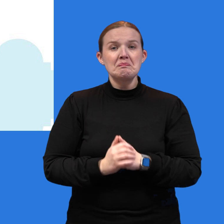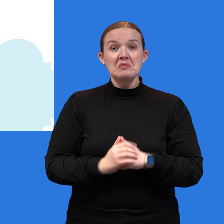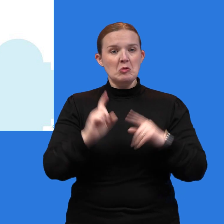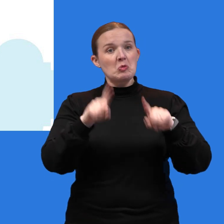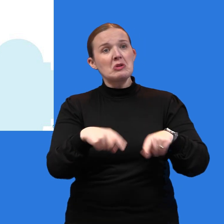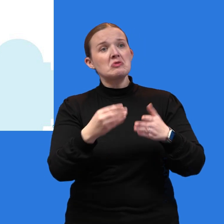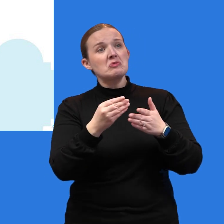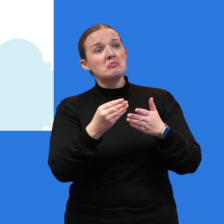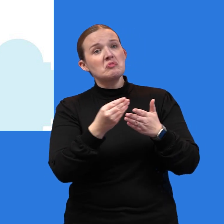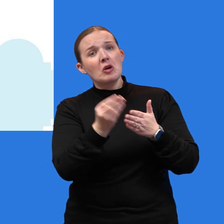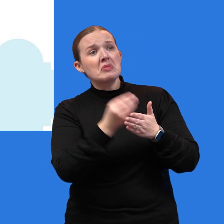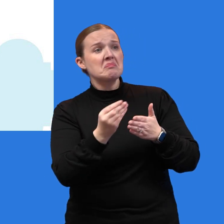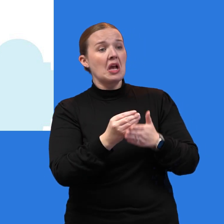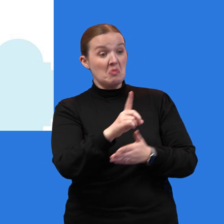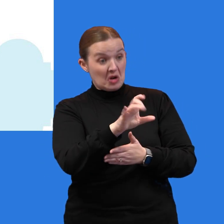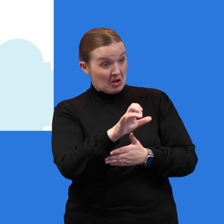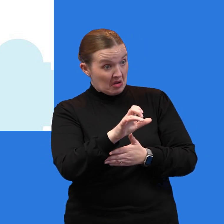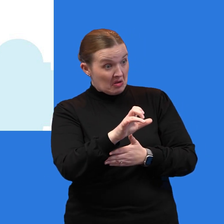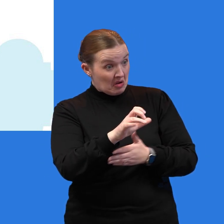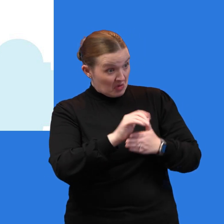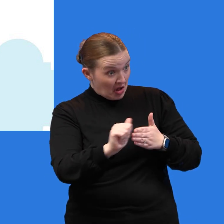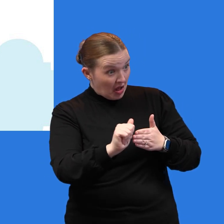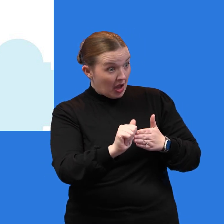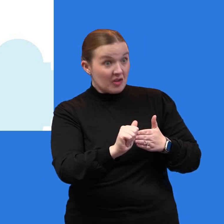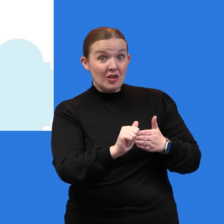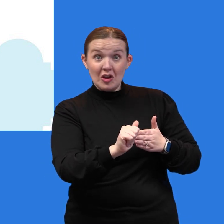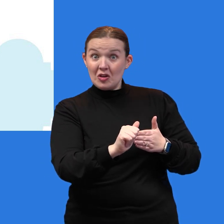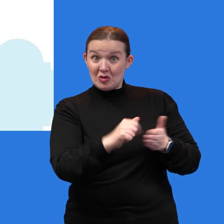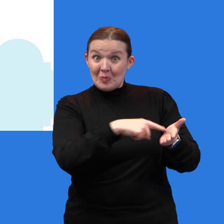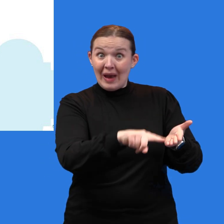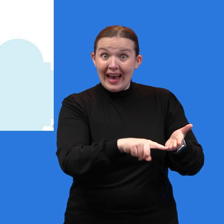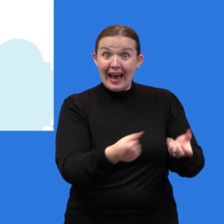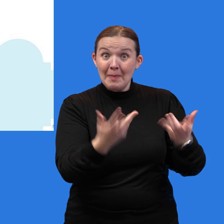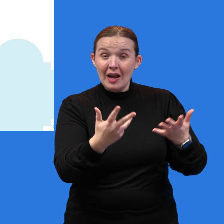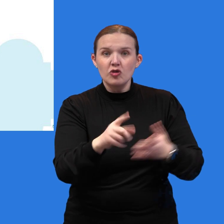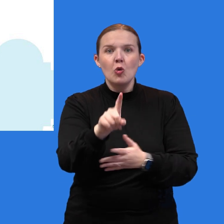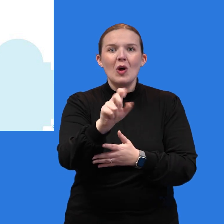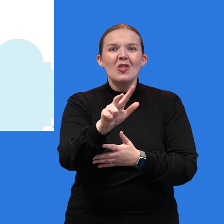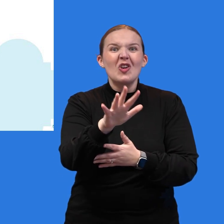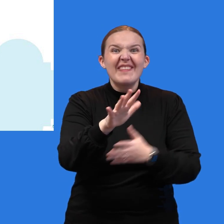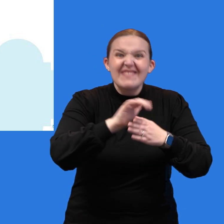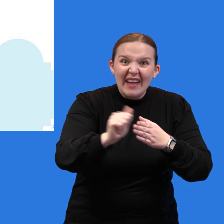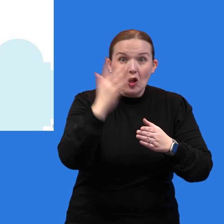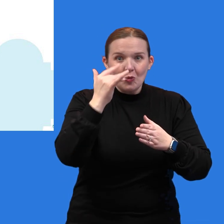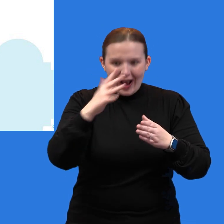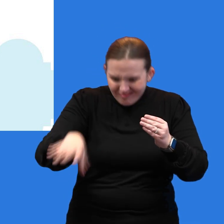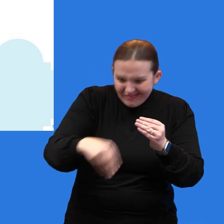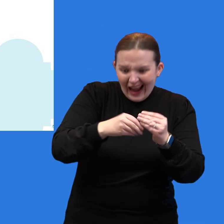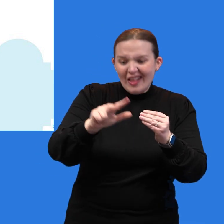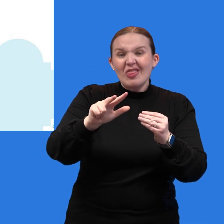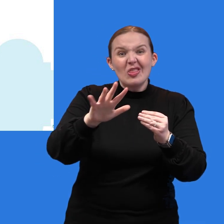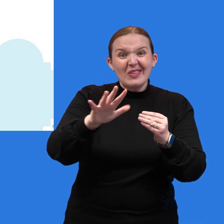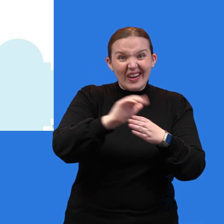$100 on something, that you would pay $135 counting tax. Therefore, it appears that